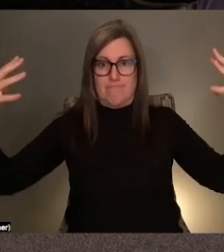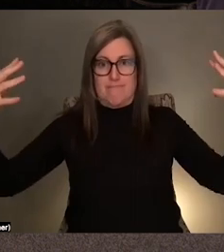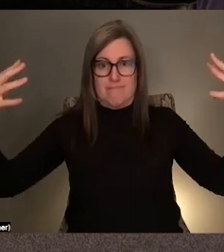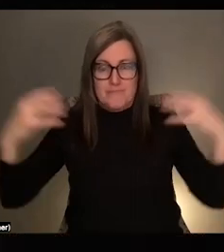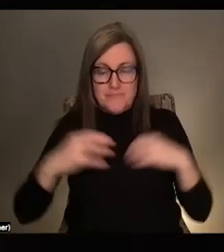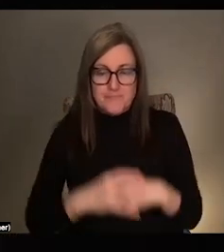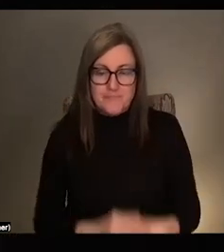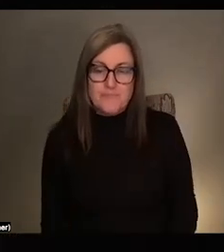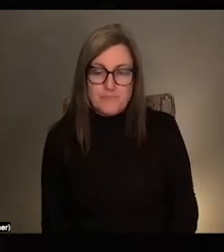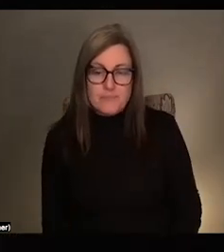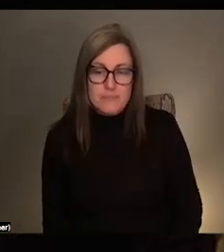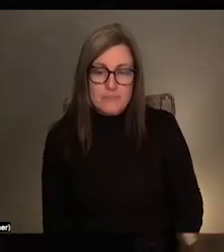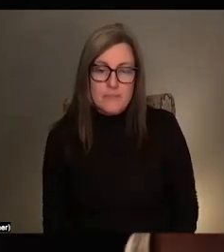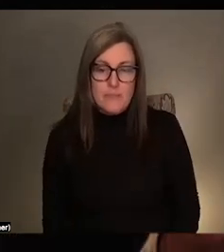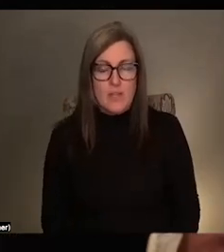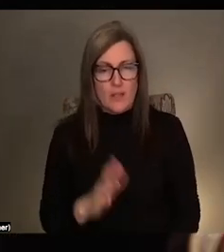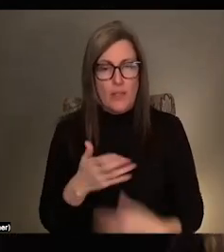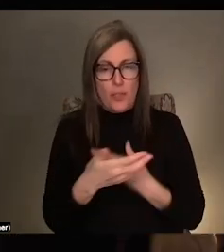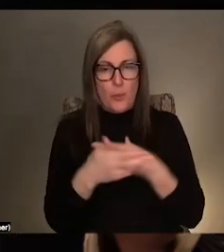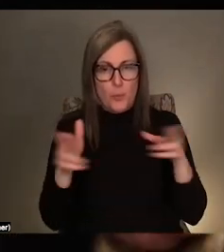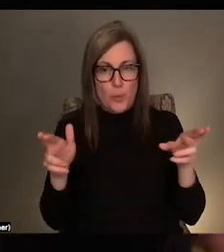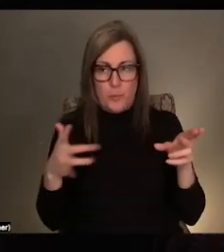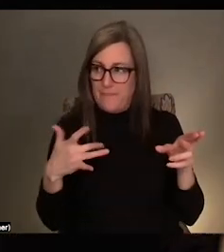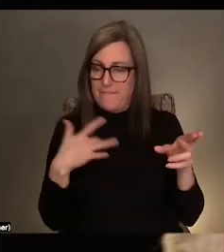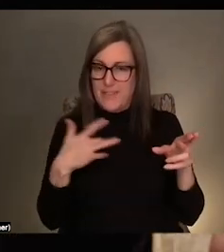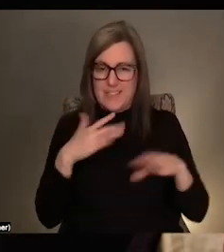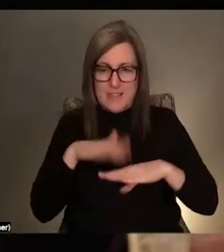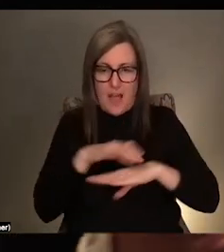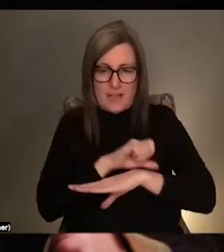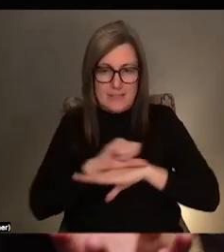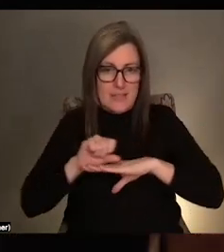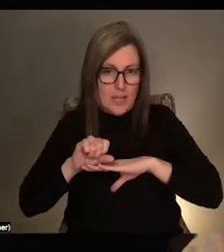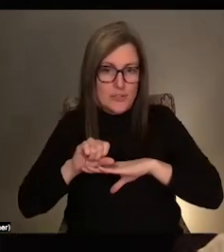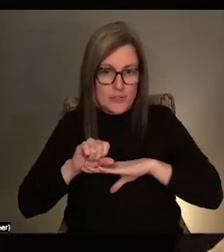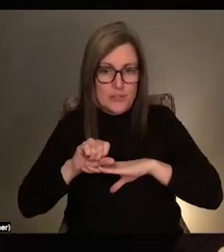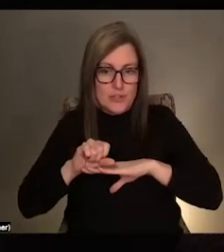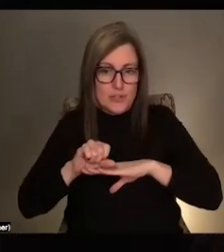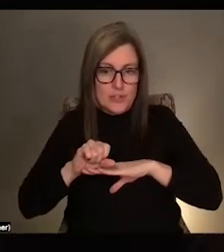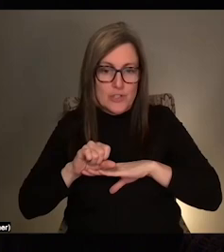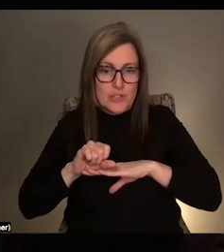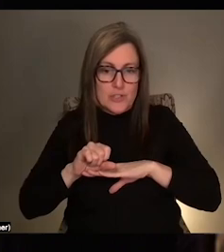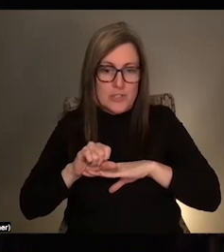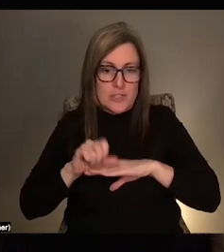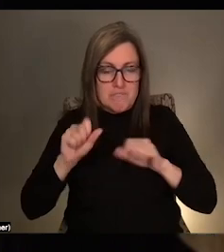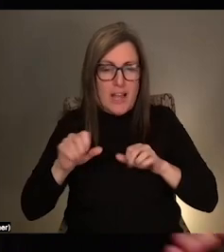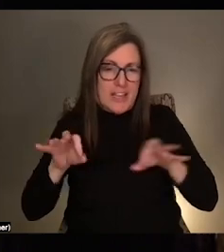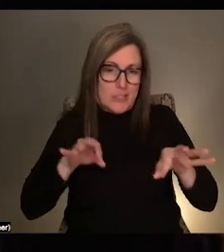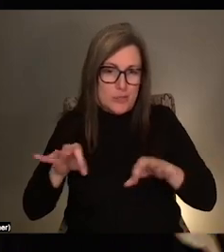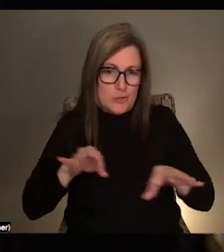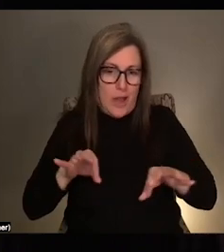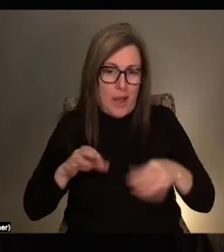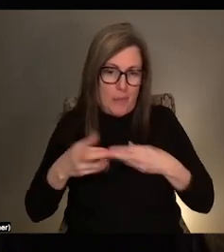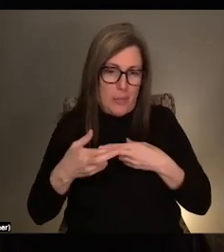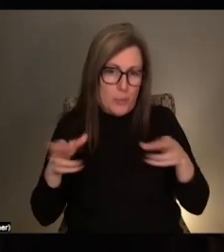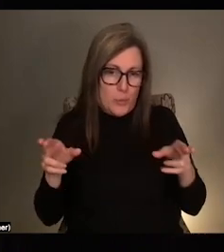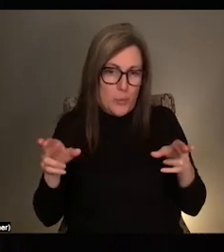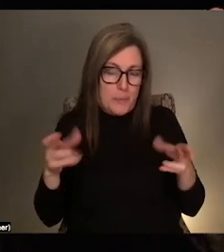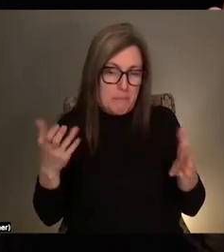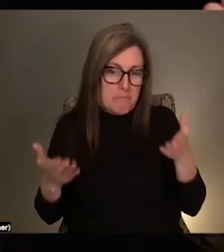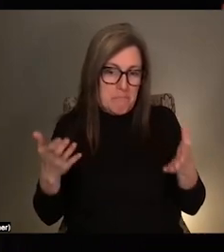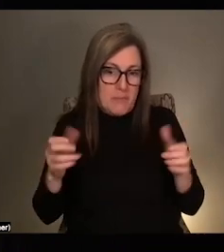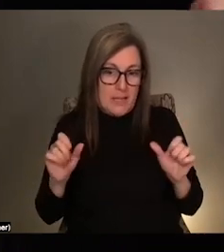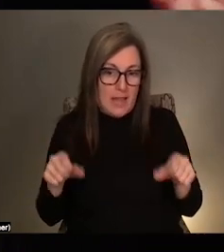the whole room kind of feels like you're on a stage. I mean, I can do a more like direct description of the room, but maybe. Yeah, maybe I'll describe the other like